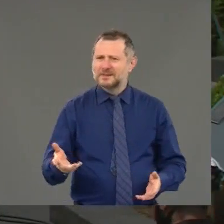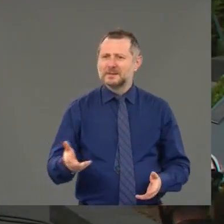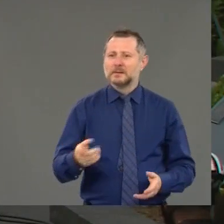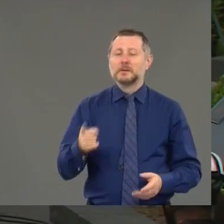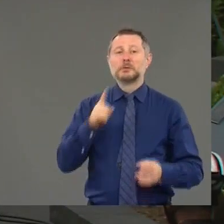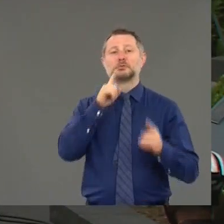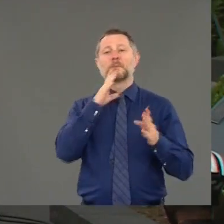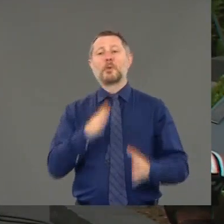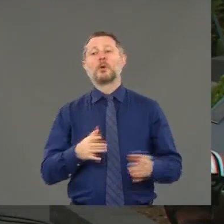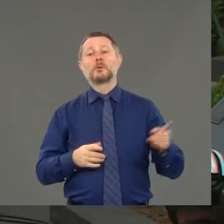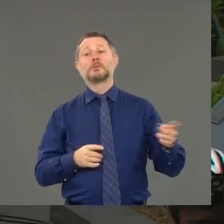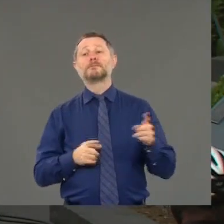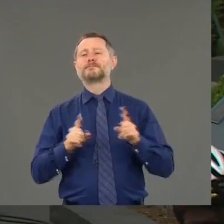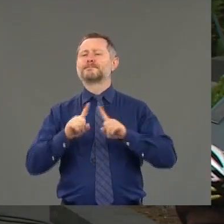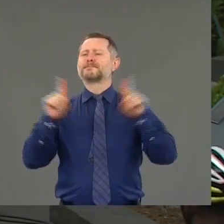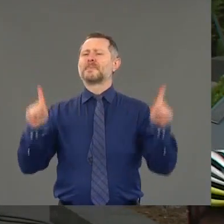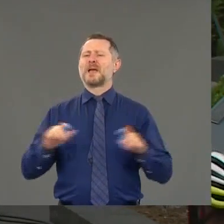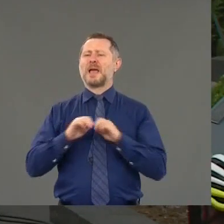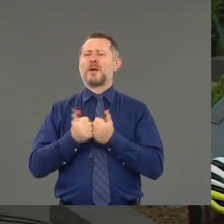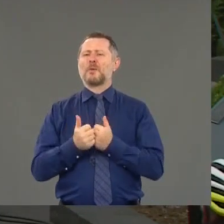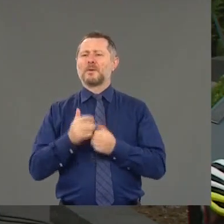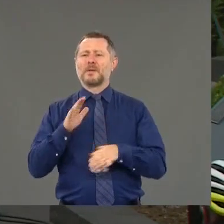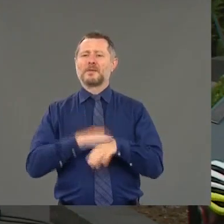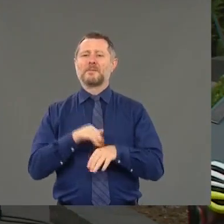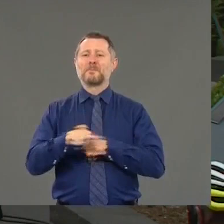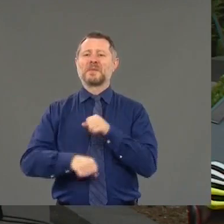distancing be enforced on the bike path?